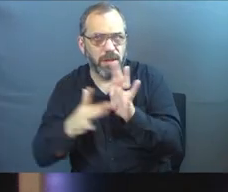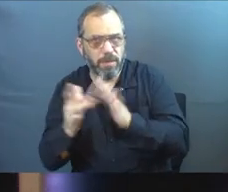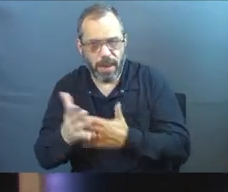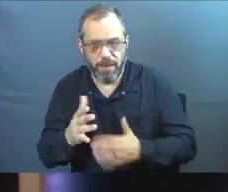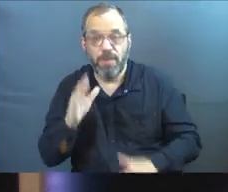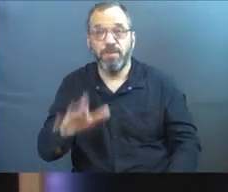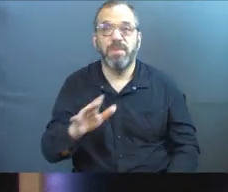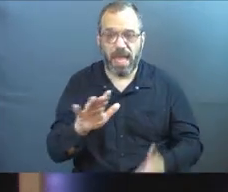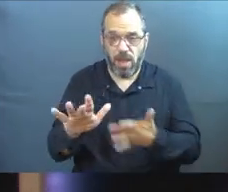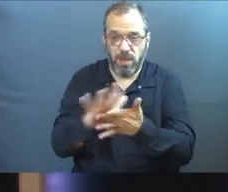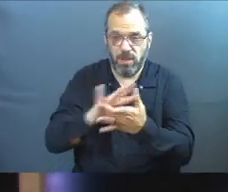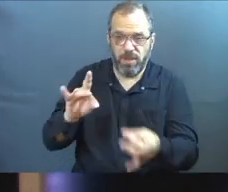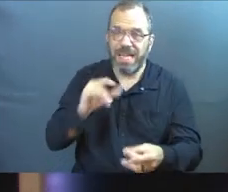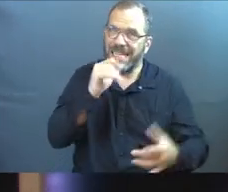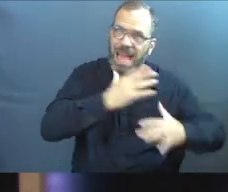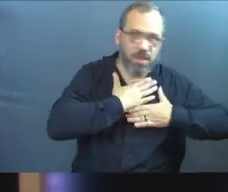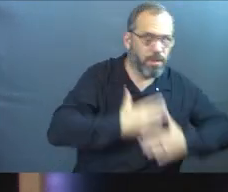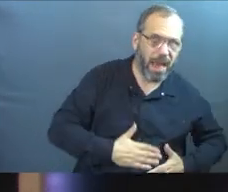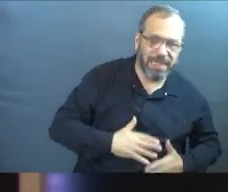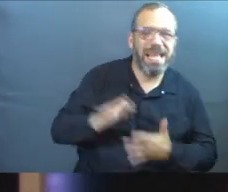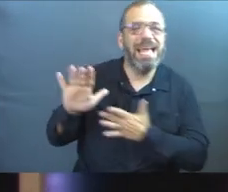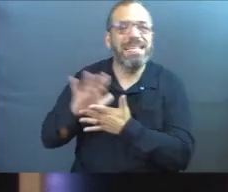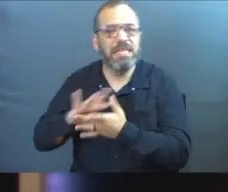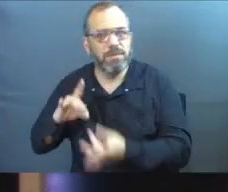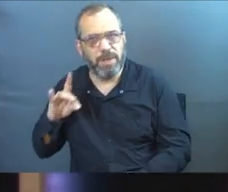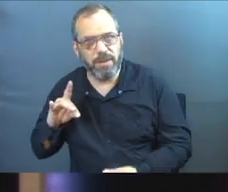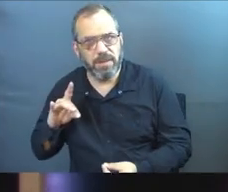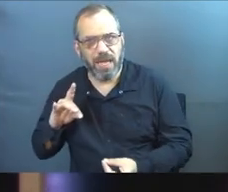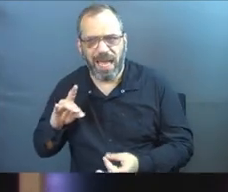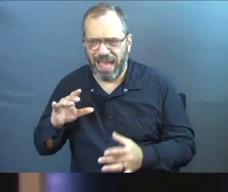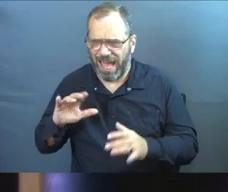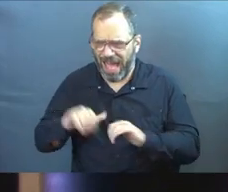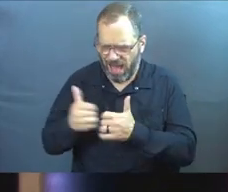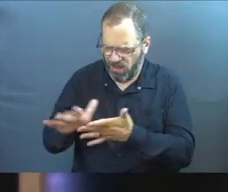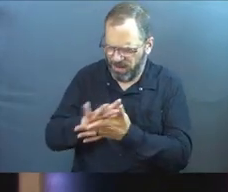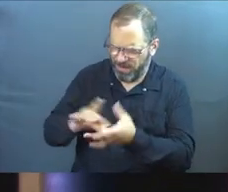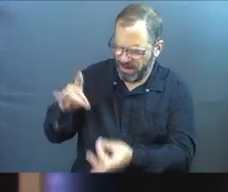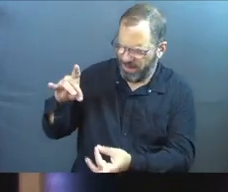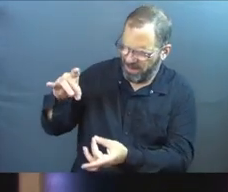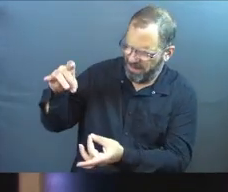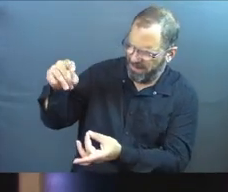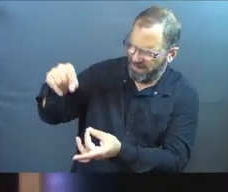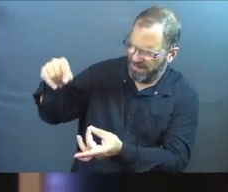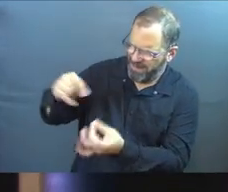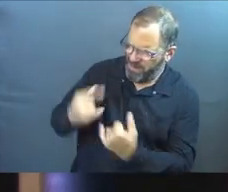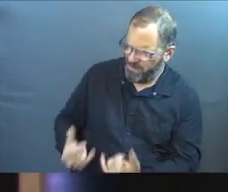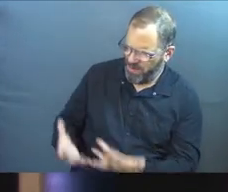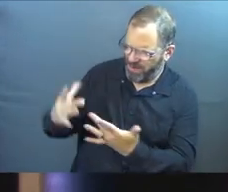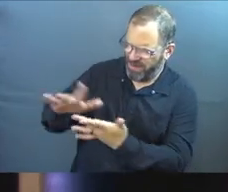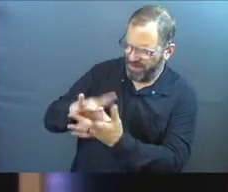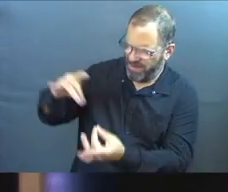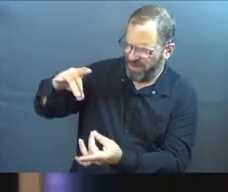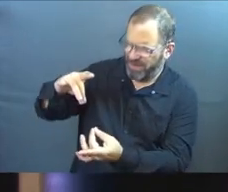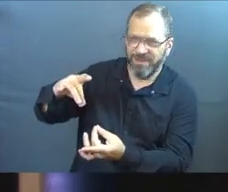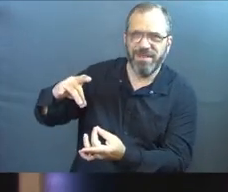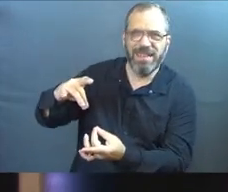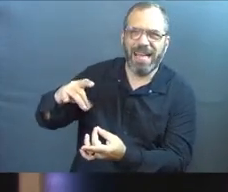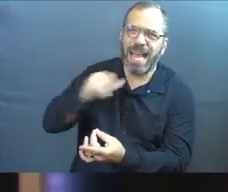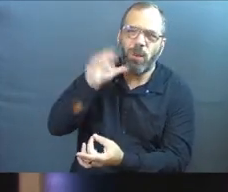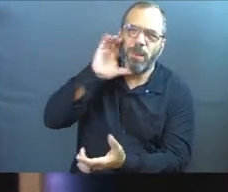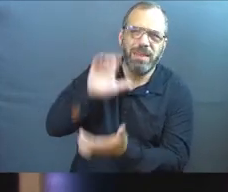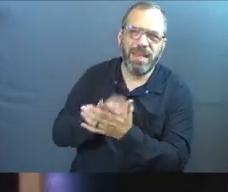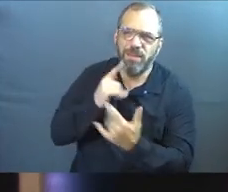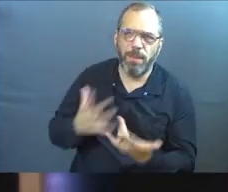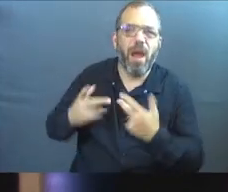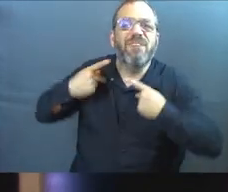what went is their spirits, not their bodies? How will, how are spirits burning? I don't believe that they